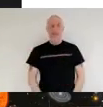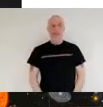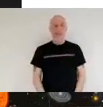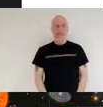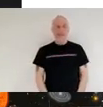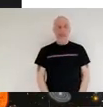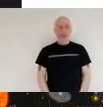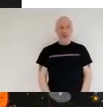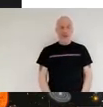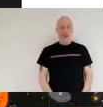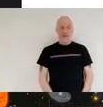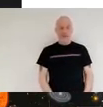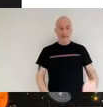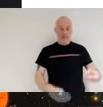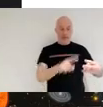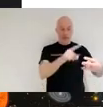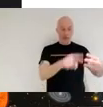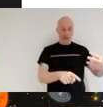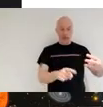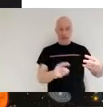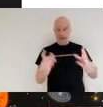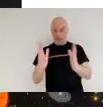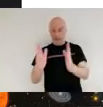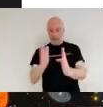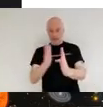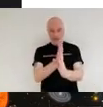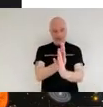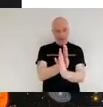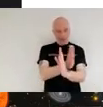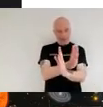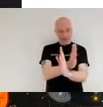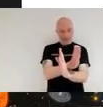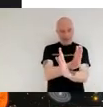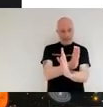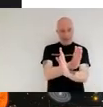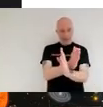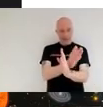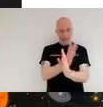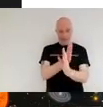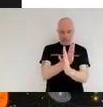that's the light just outside of the visible spectrum